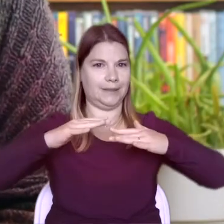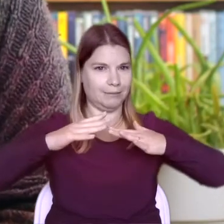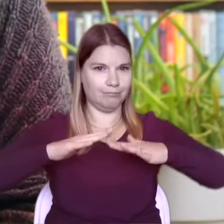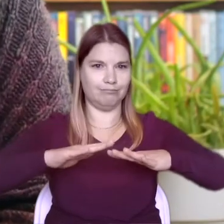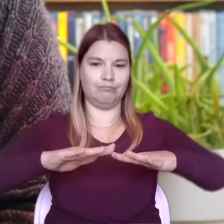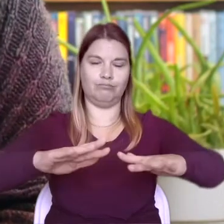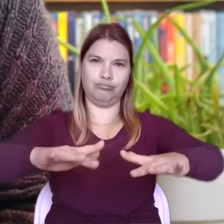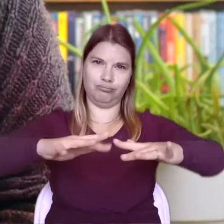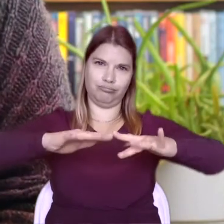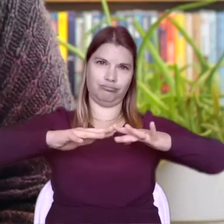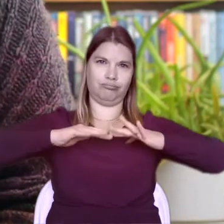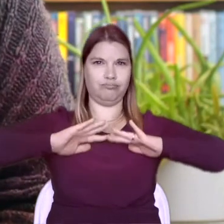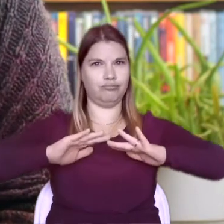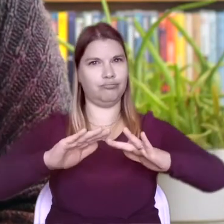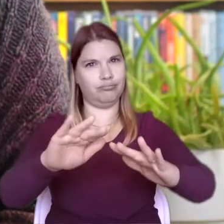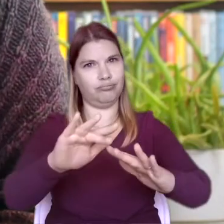indeed.